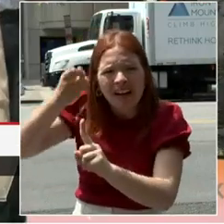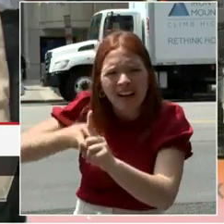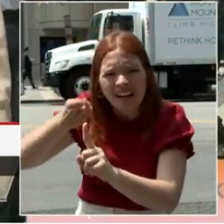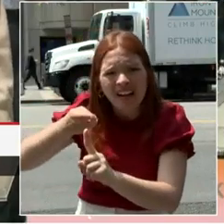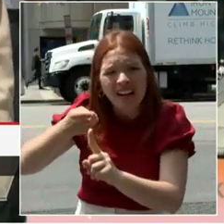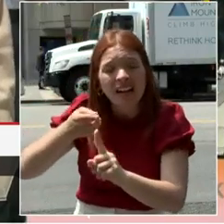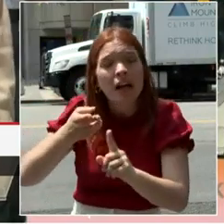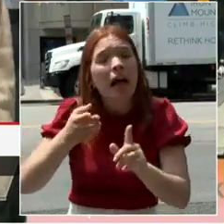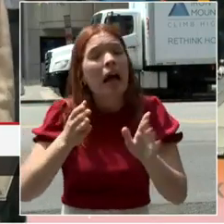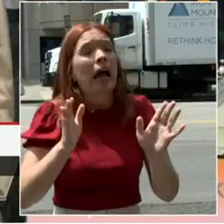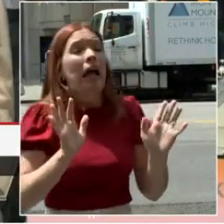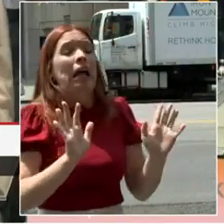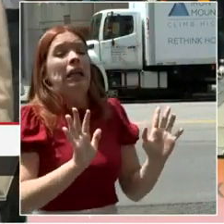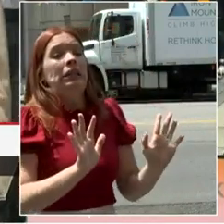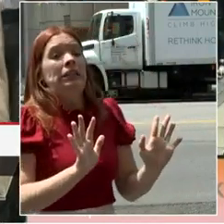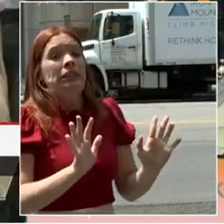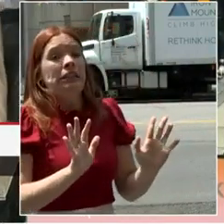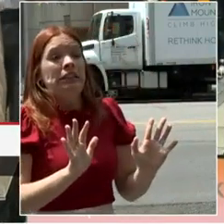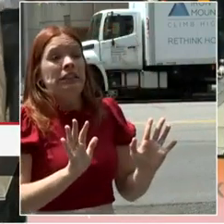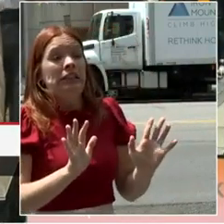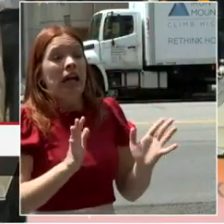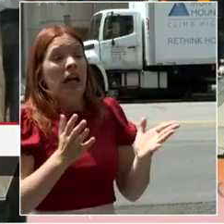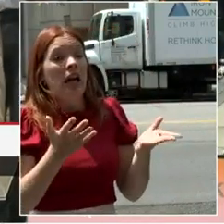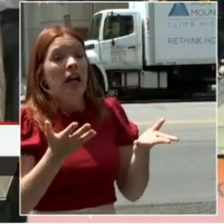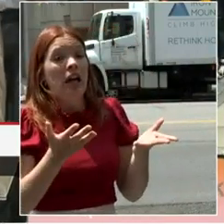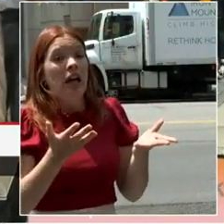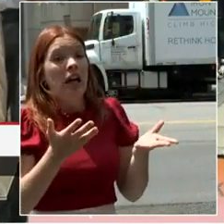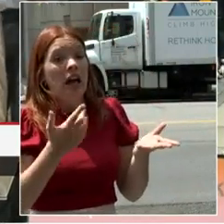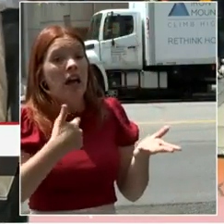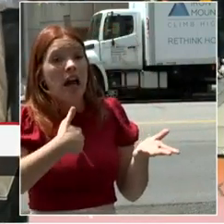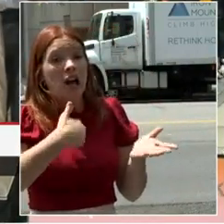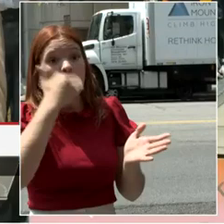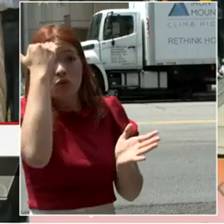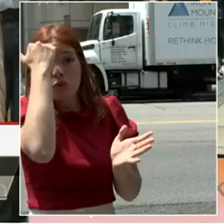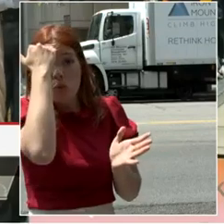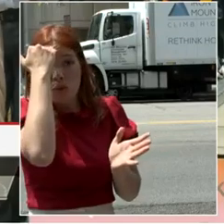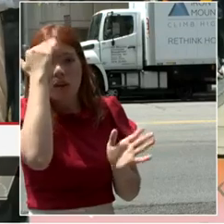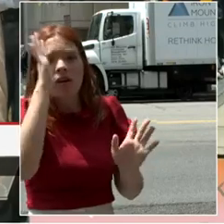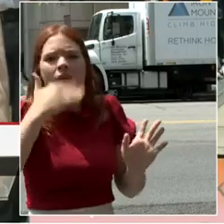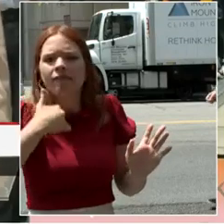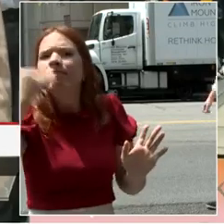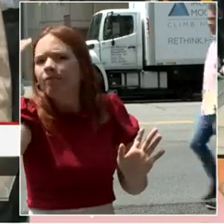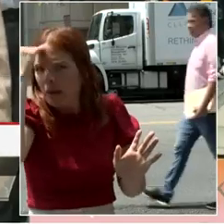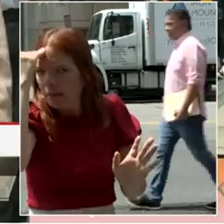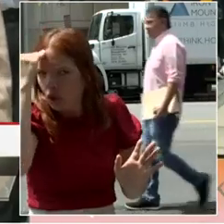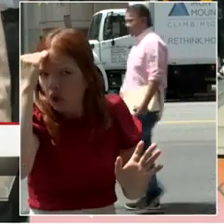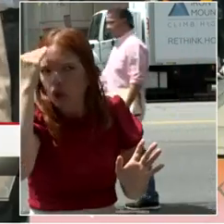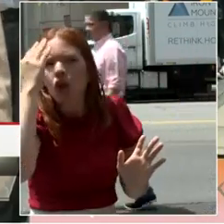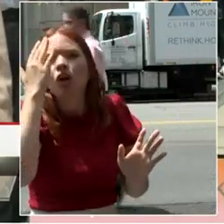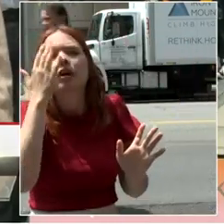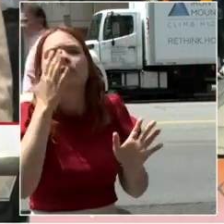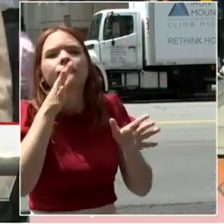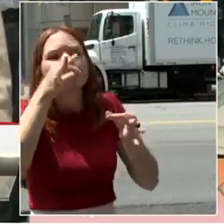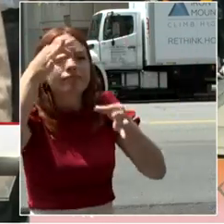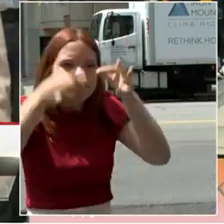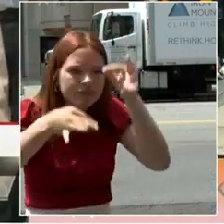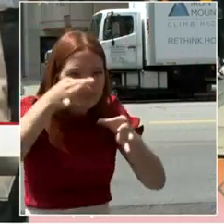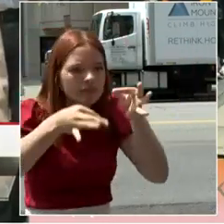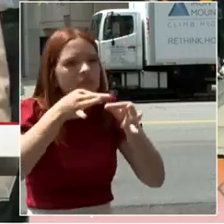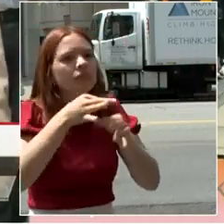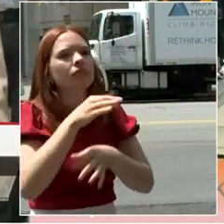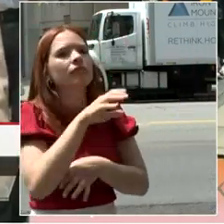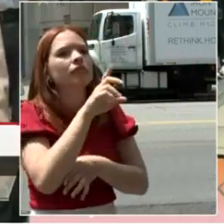with the communication between the courts and DMV as I'm going to be. And whatever